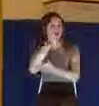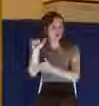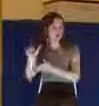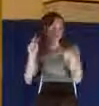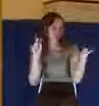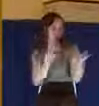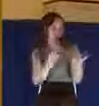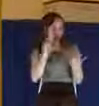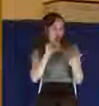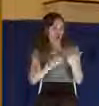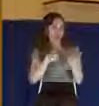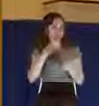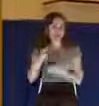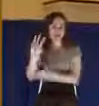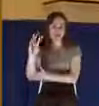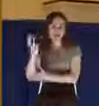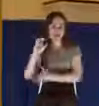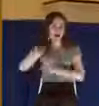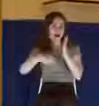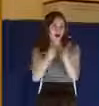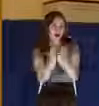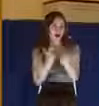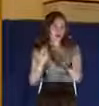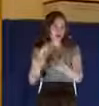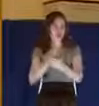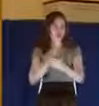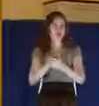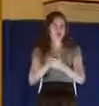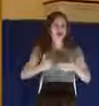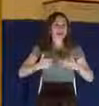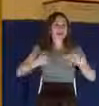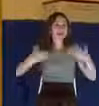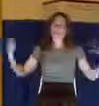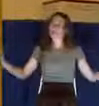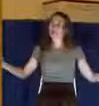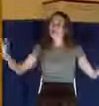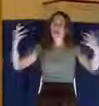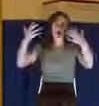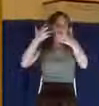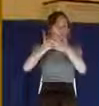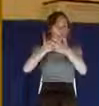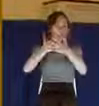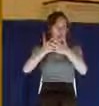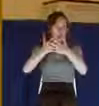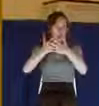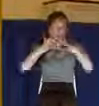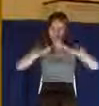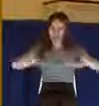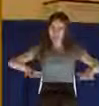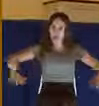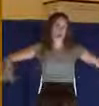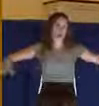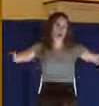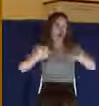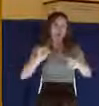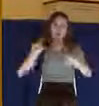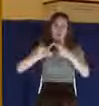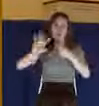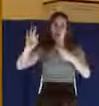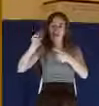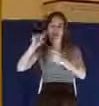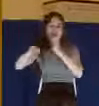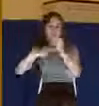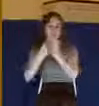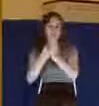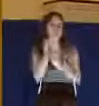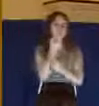And when the sixth hour was come, there was darkness over the whole land until the ninth hour. Now the sixth hour, by